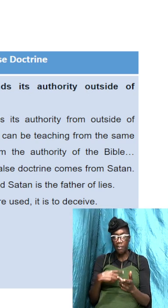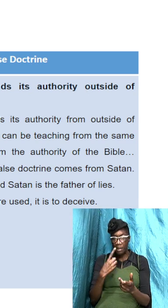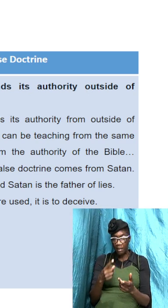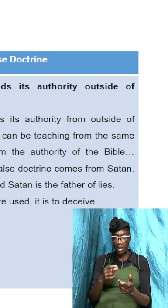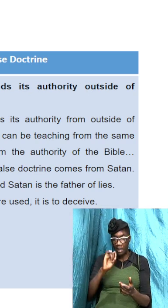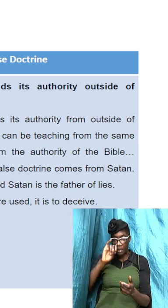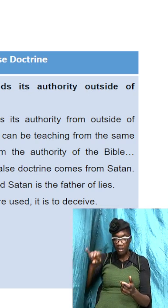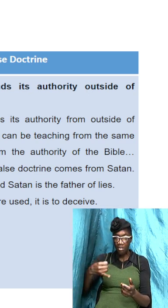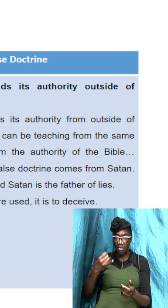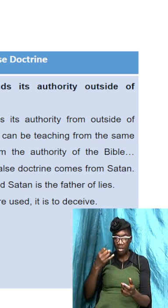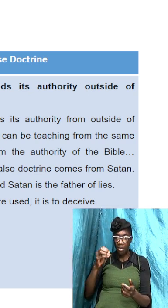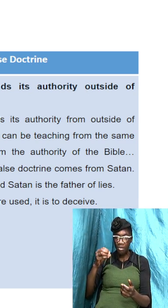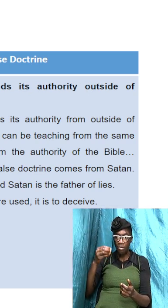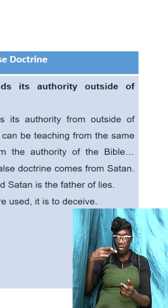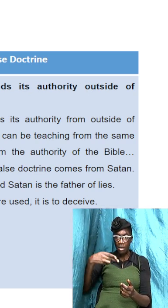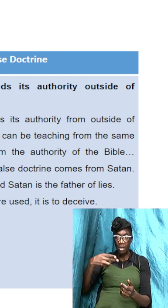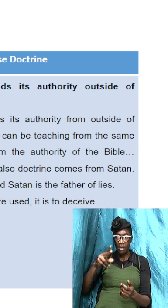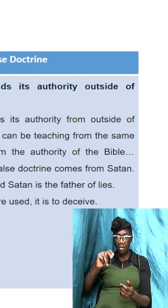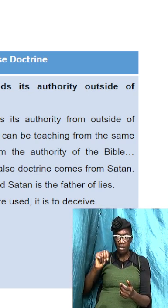8 verses 44